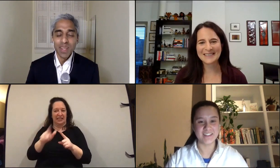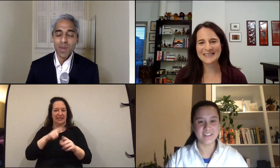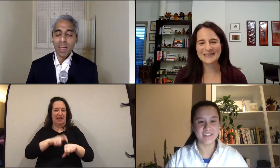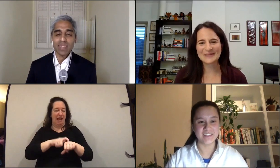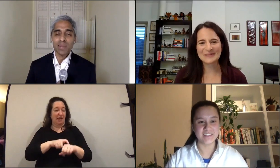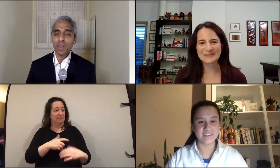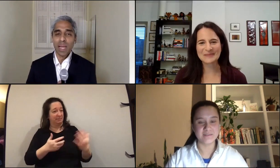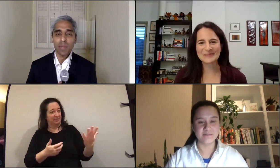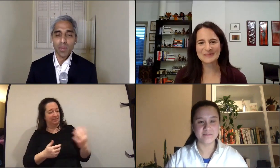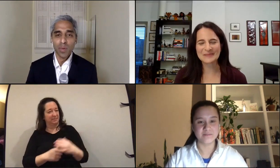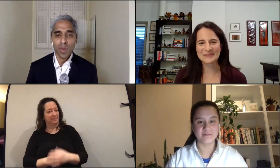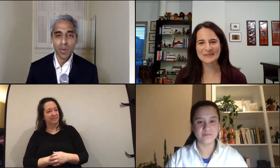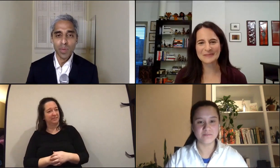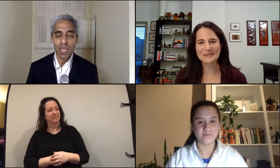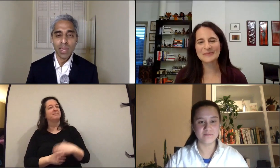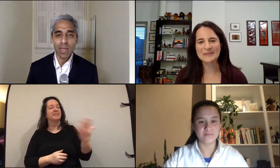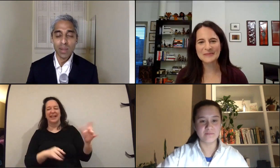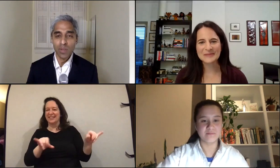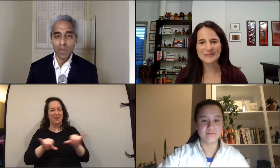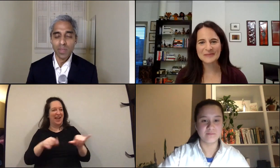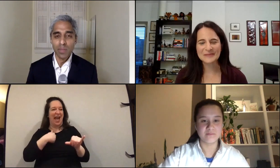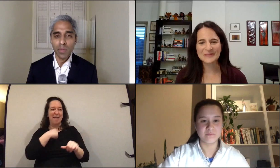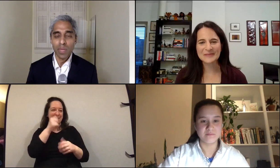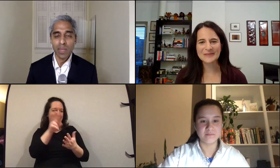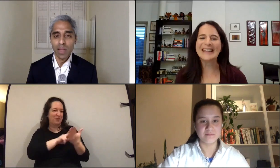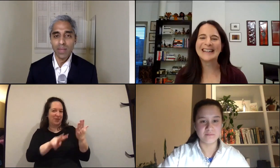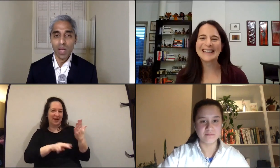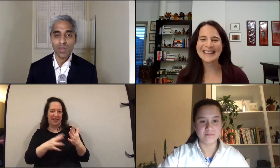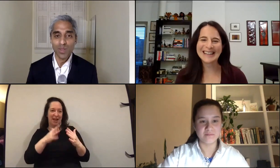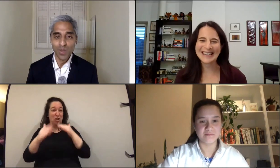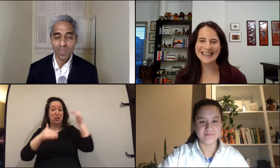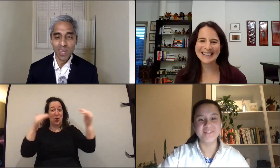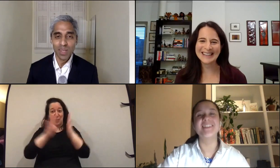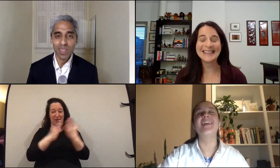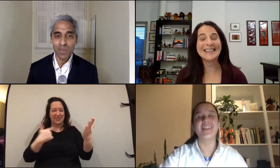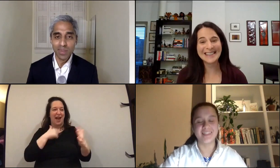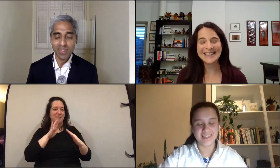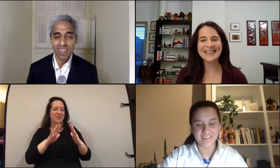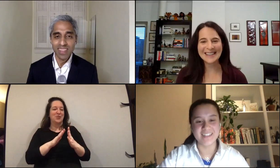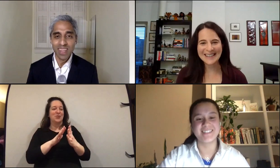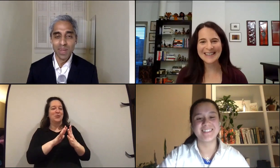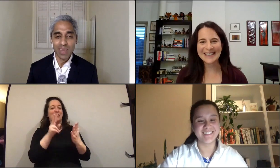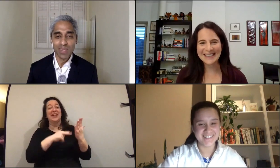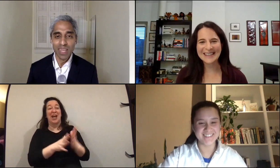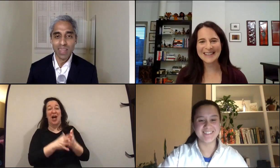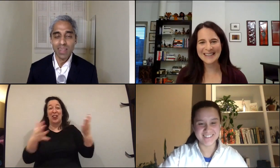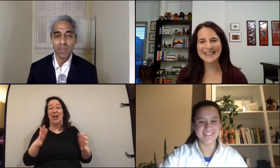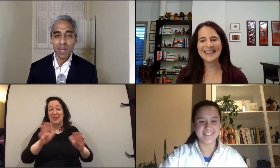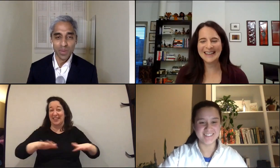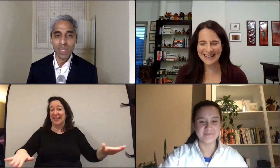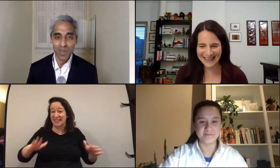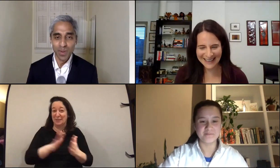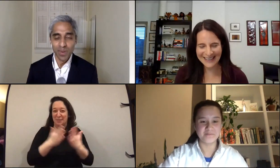and you know similarly i'm not reading adult books i'm reading a lot of dr seuss and other kids books as i try to entertain